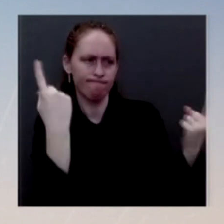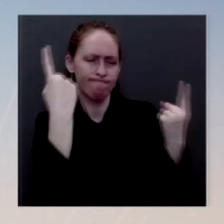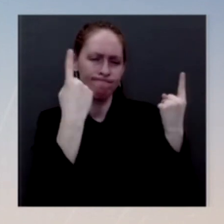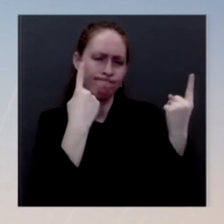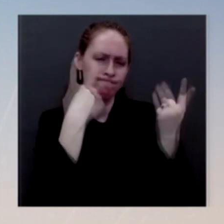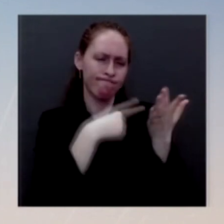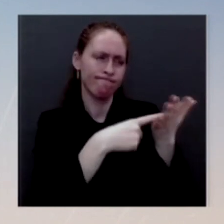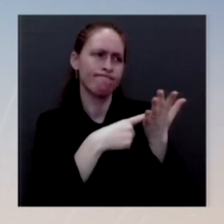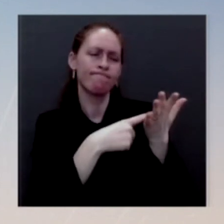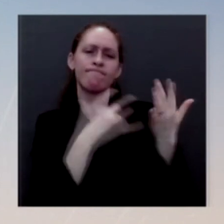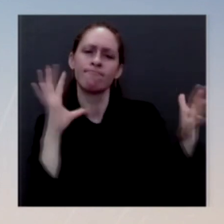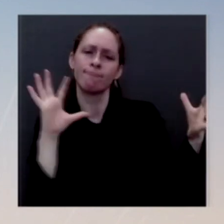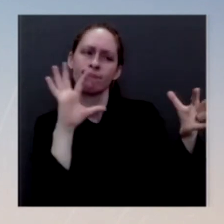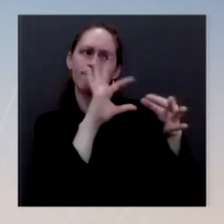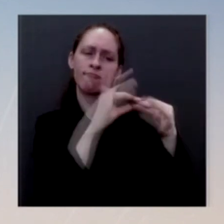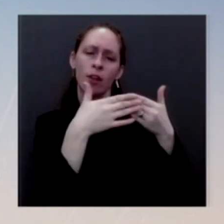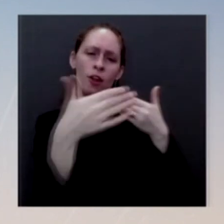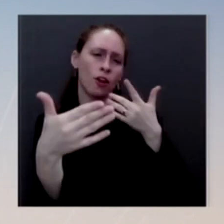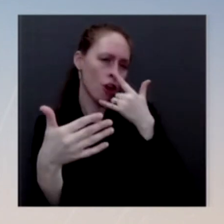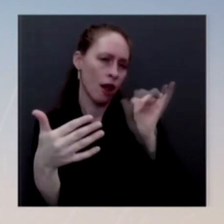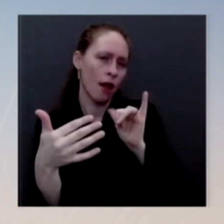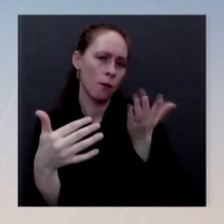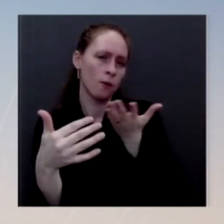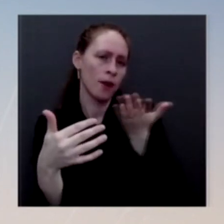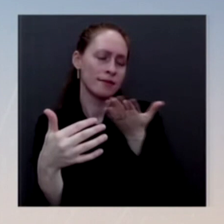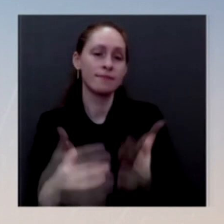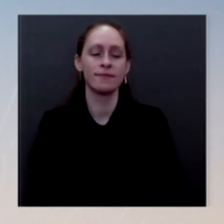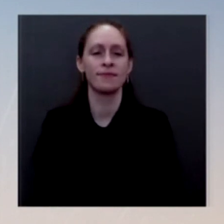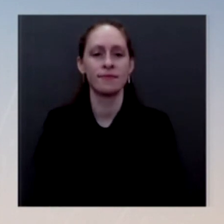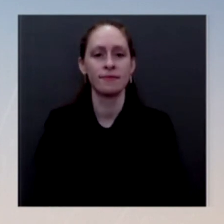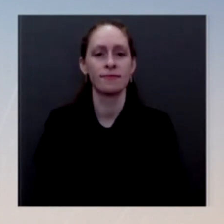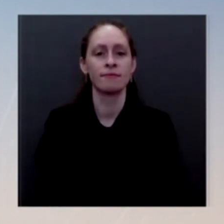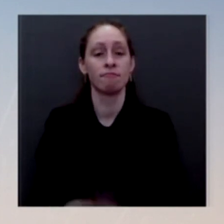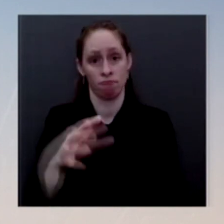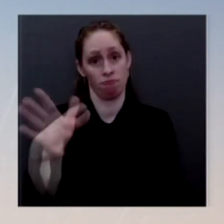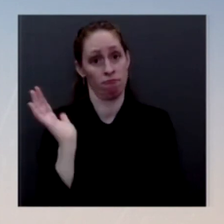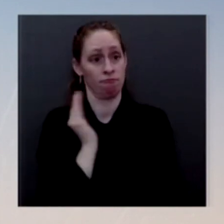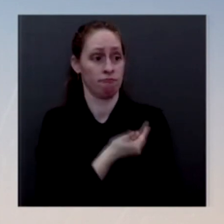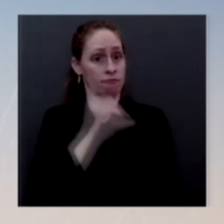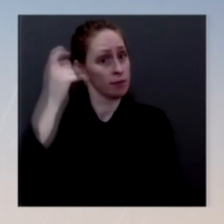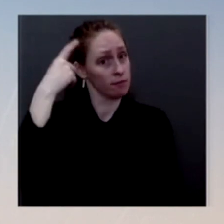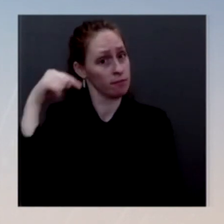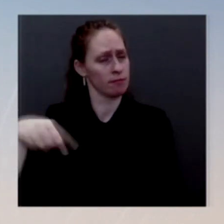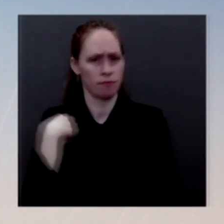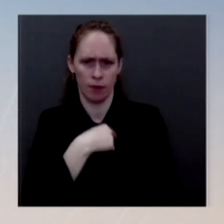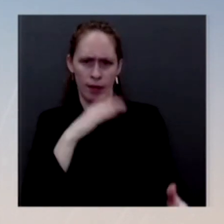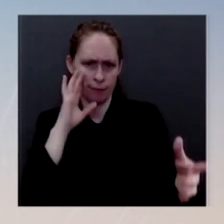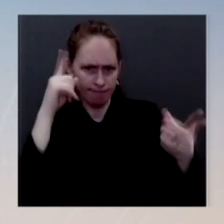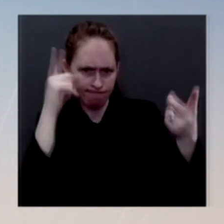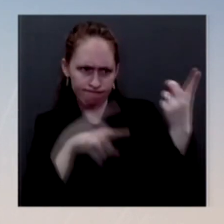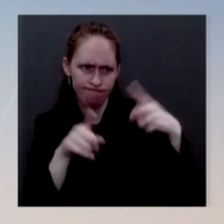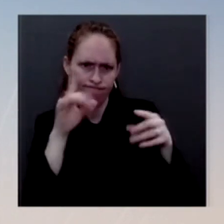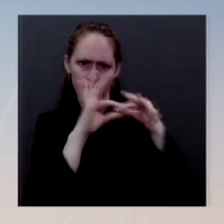governments will be moving forward on a wide-ranging set of initiatives, from cooperating to fight the pandemic, scaling up action to address climate change, working